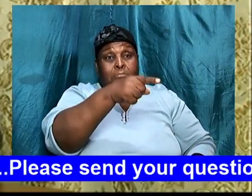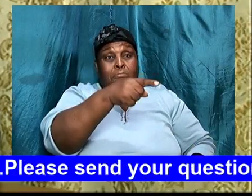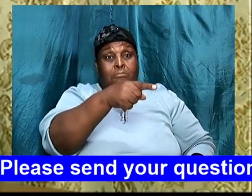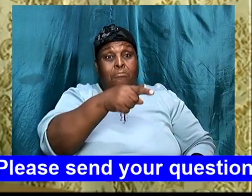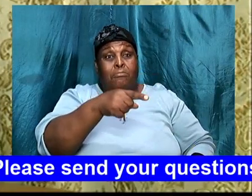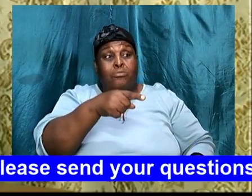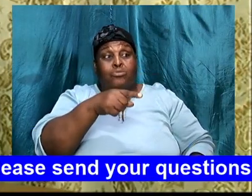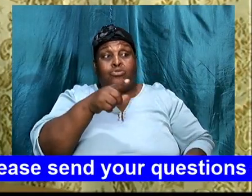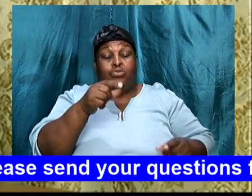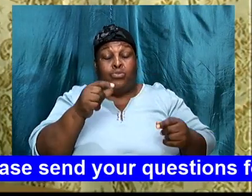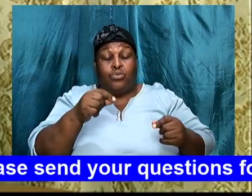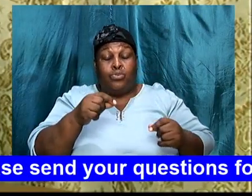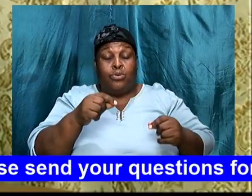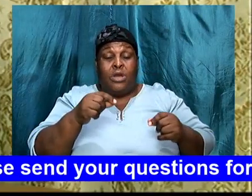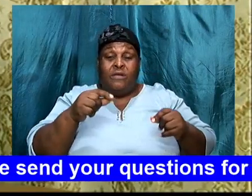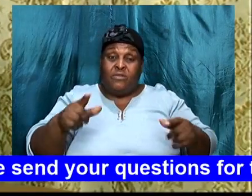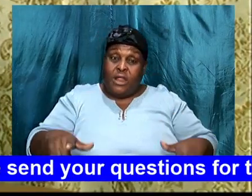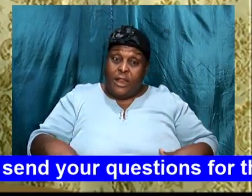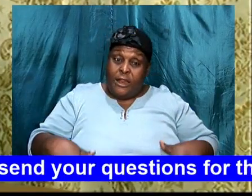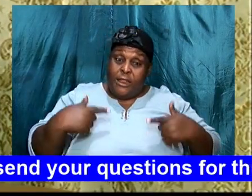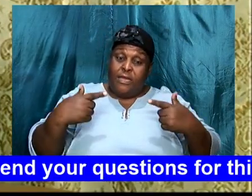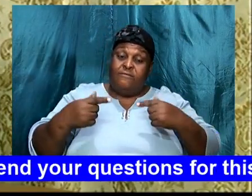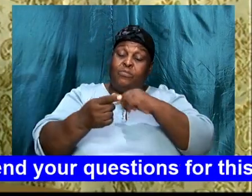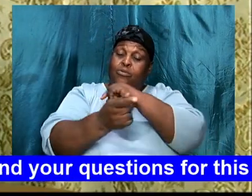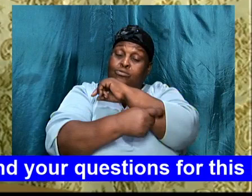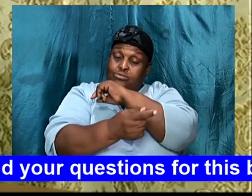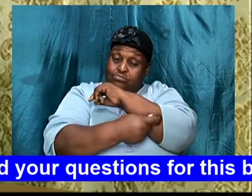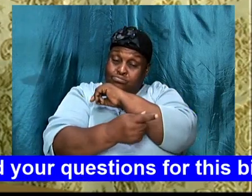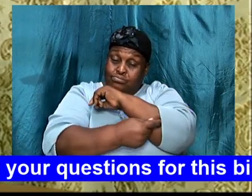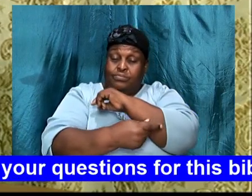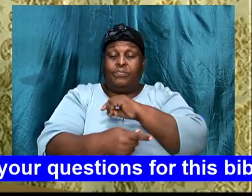So, we said that, there was argument, between them,